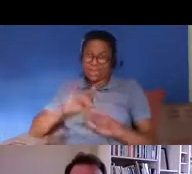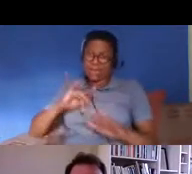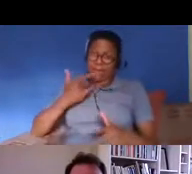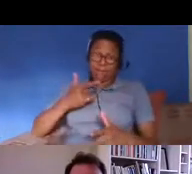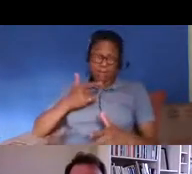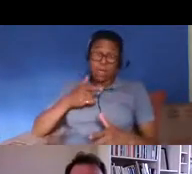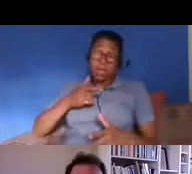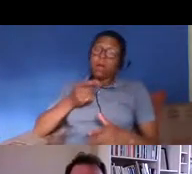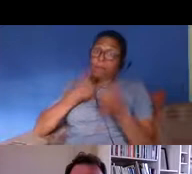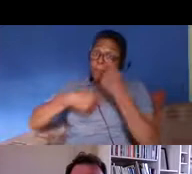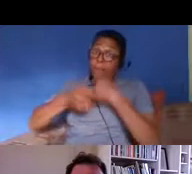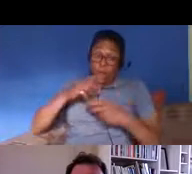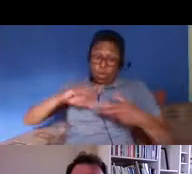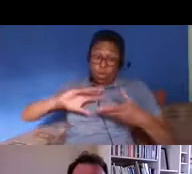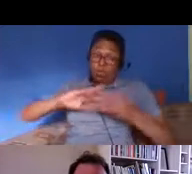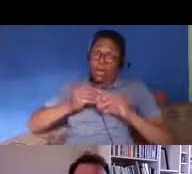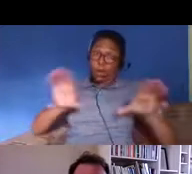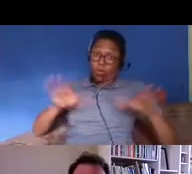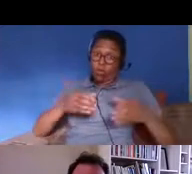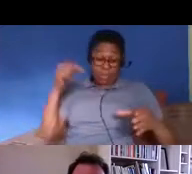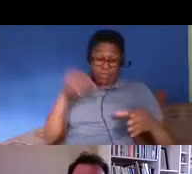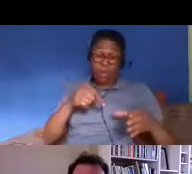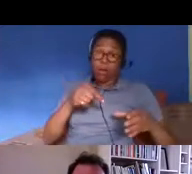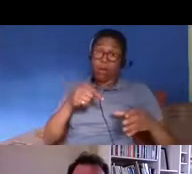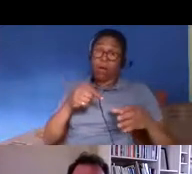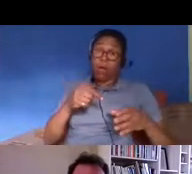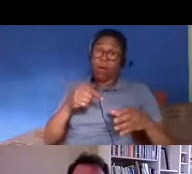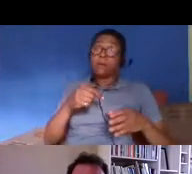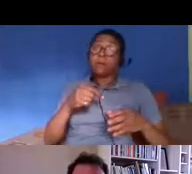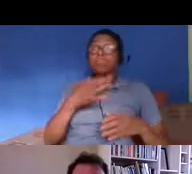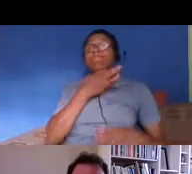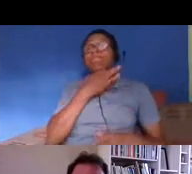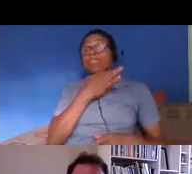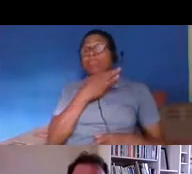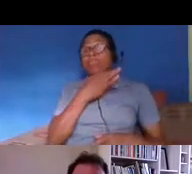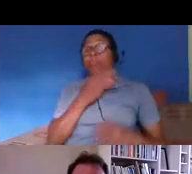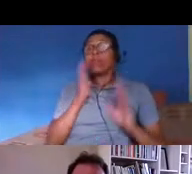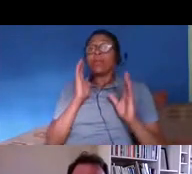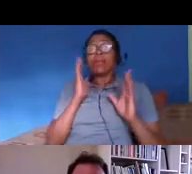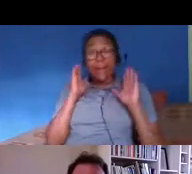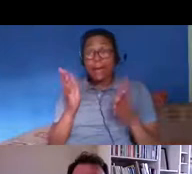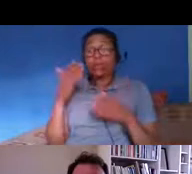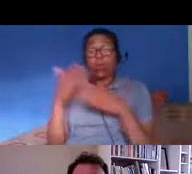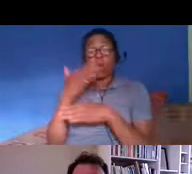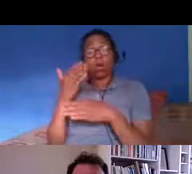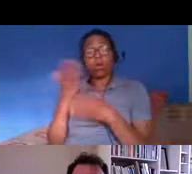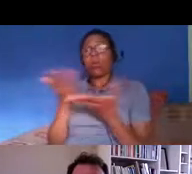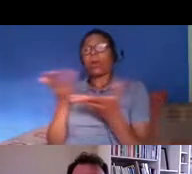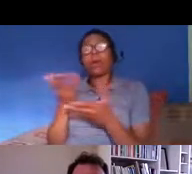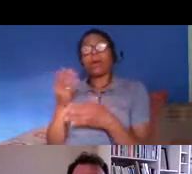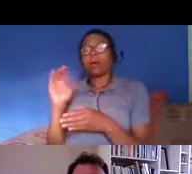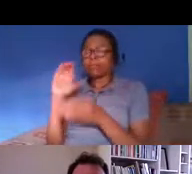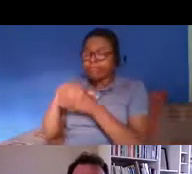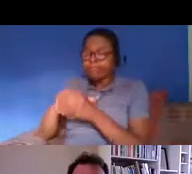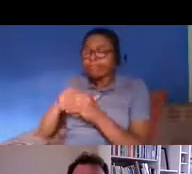vulnerable group of people who can only get jobs in the sort of shadow economy can only rent um really poor standard